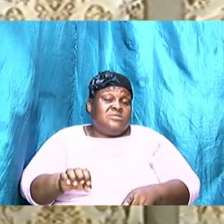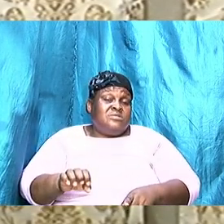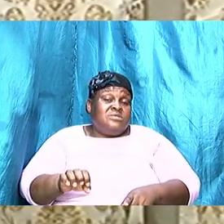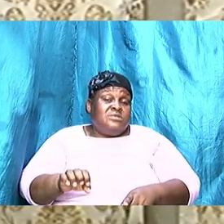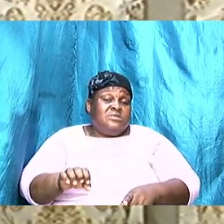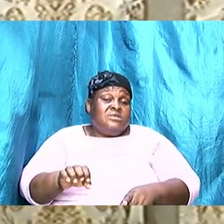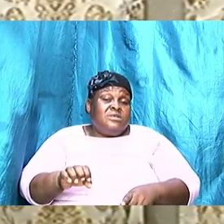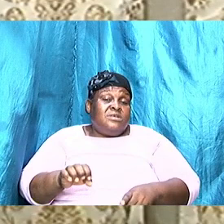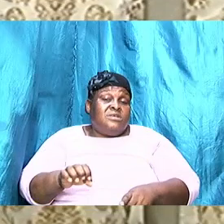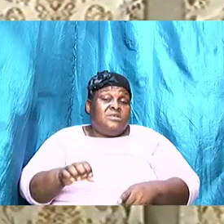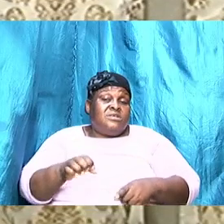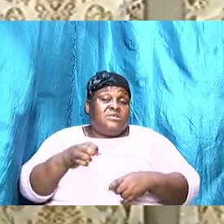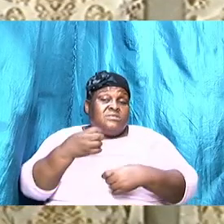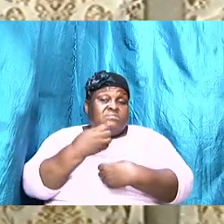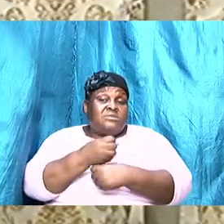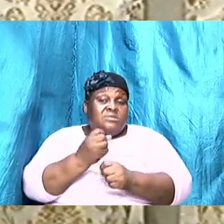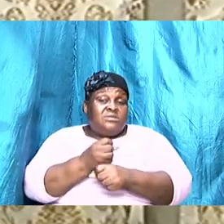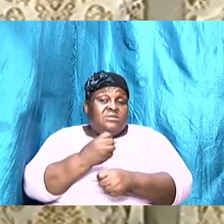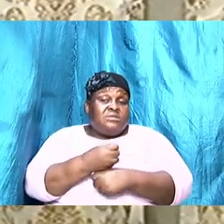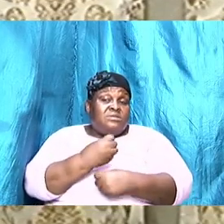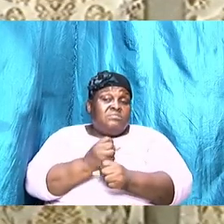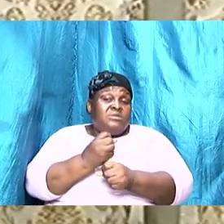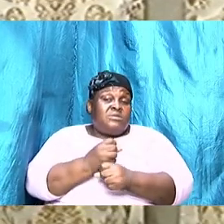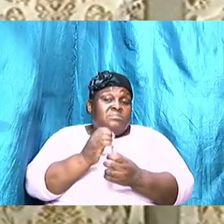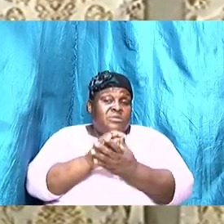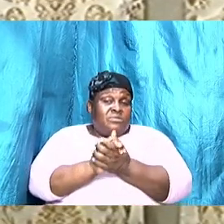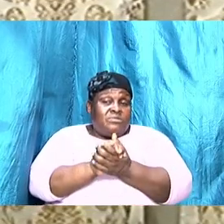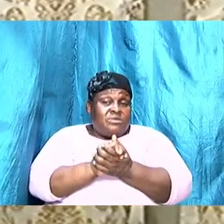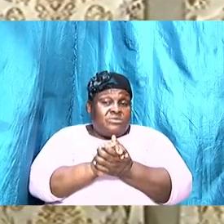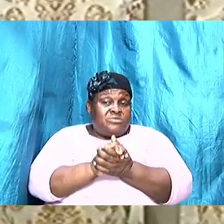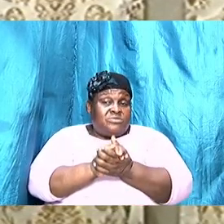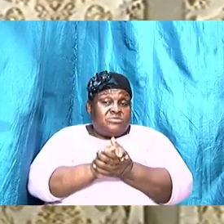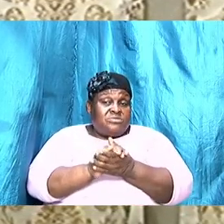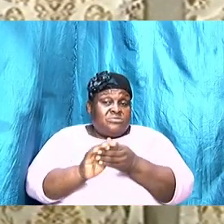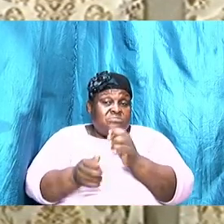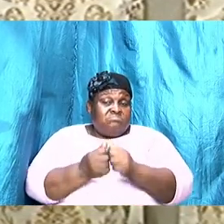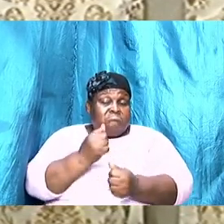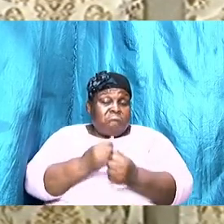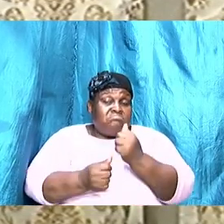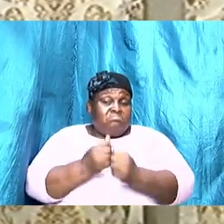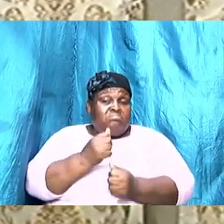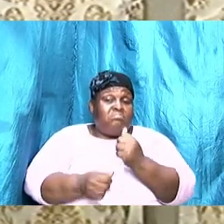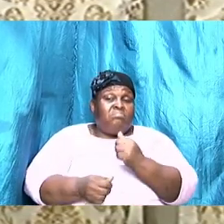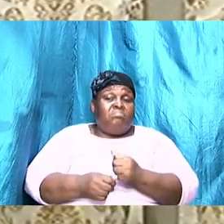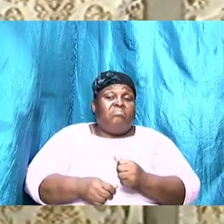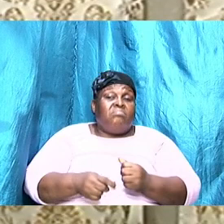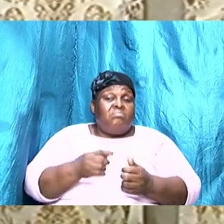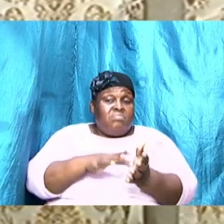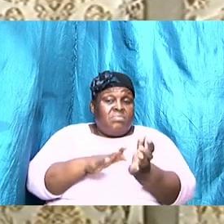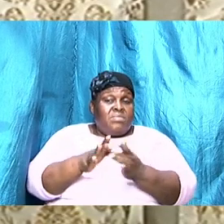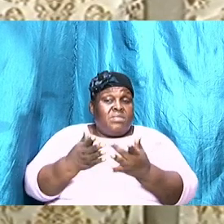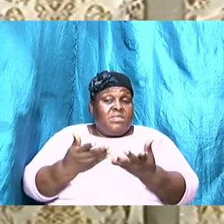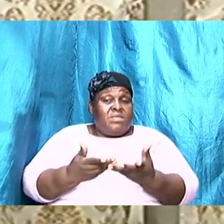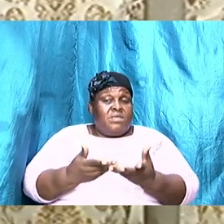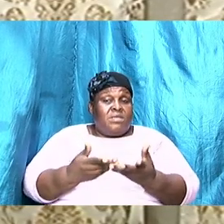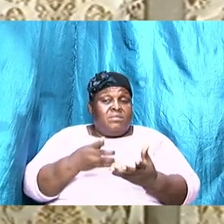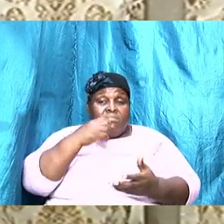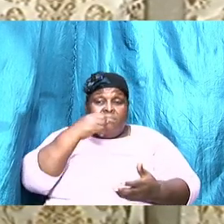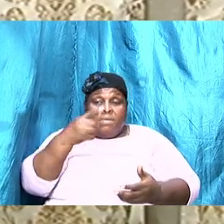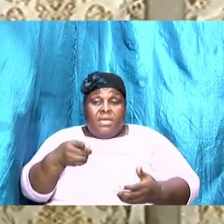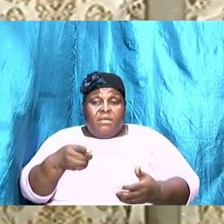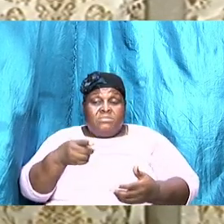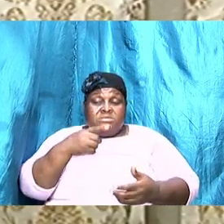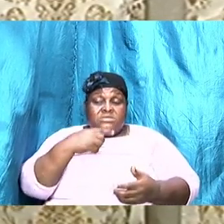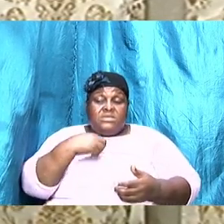the Bible says he that blaspheme against the Holy Ghost that's probably the only thing there that will not be forgiven of men